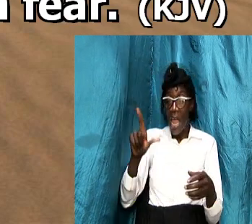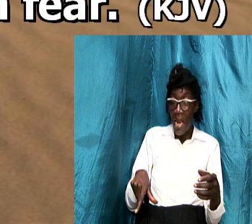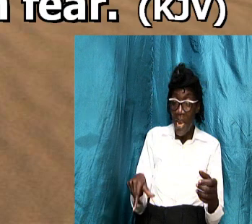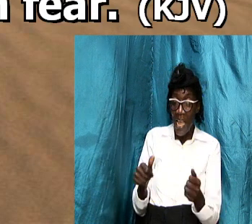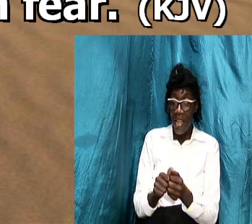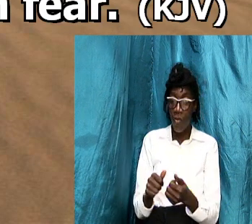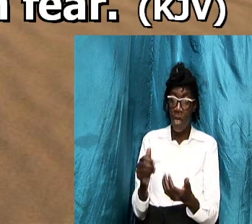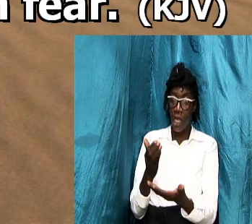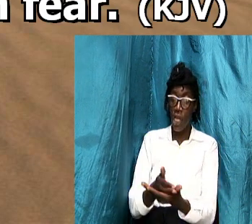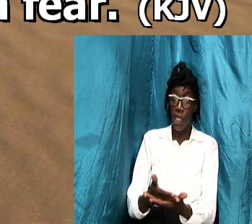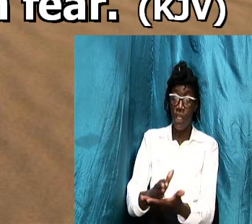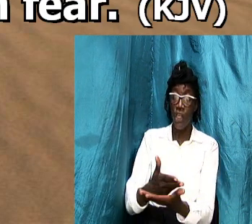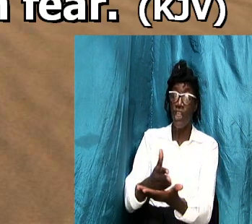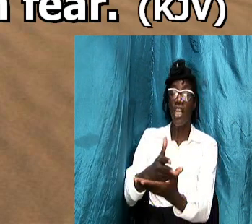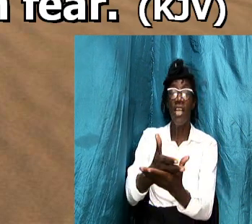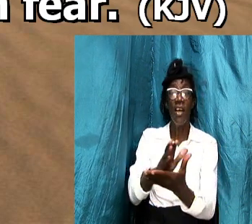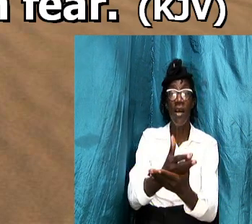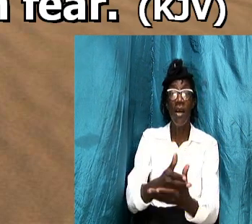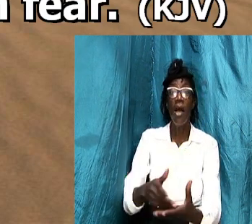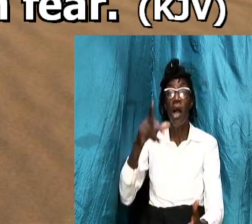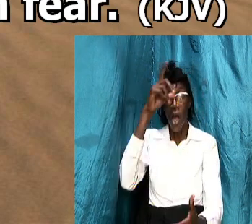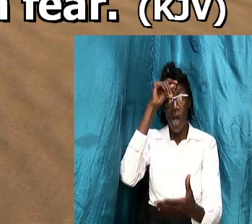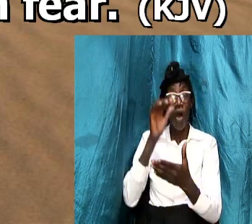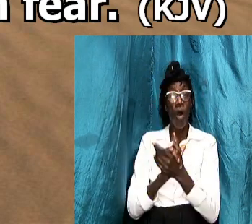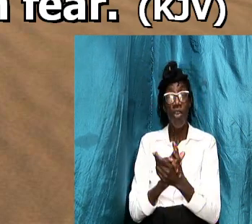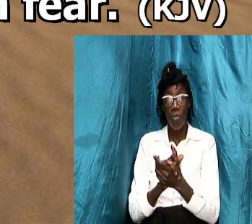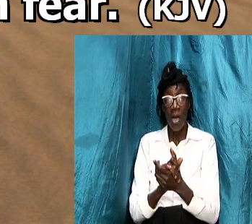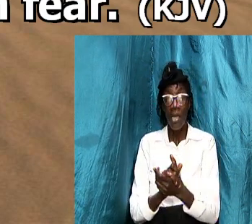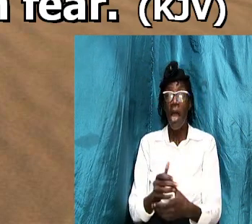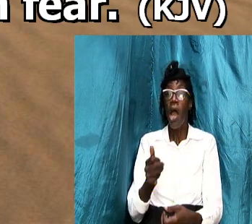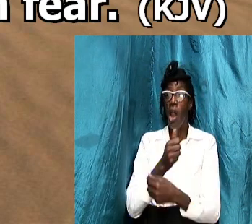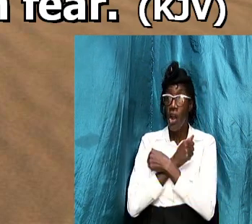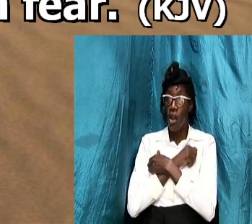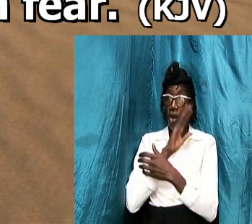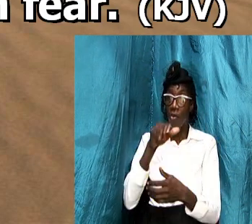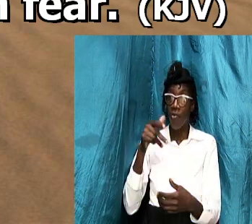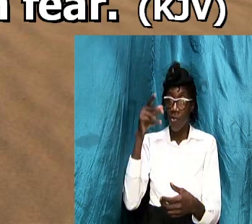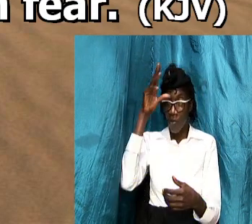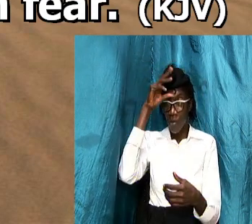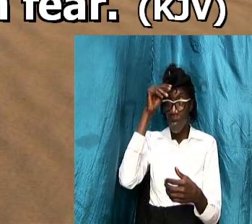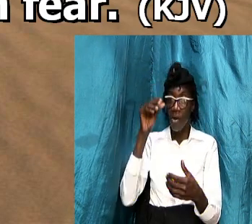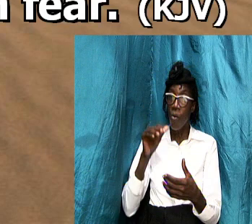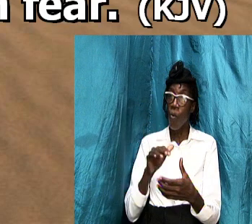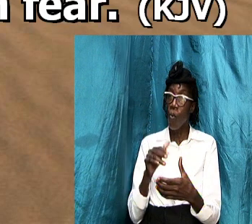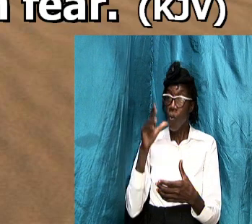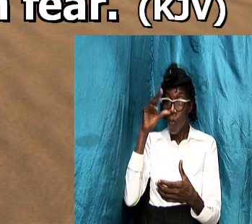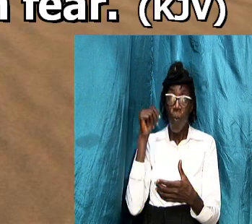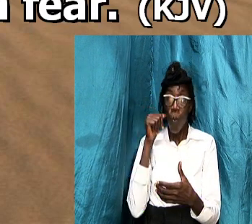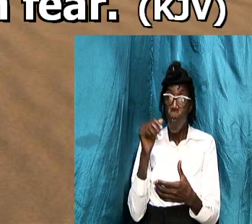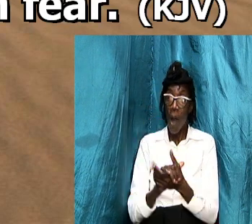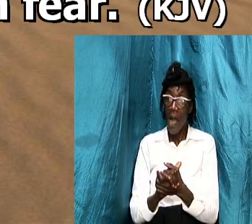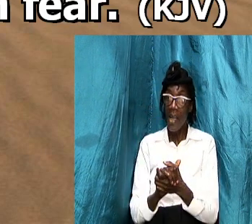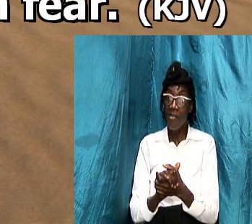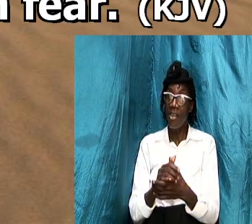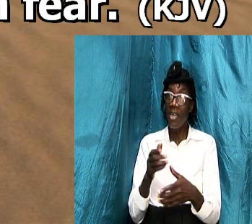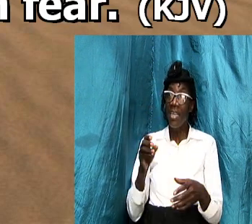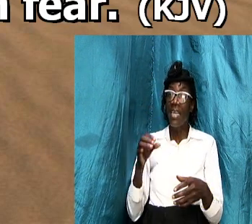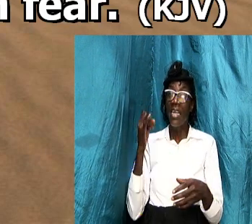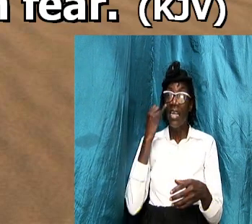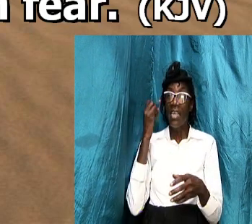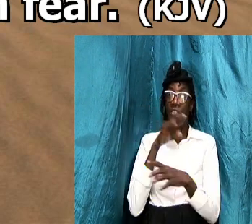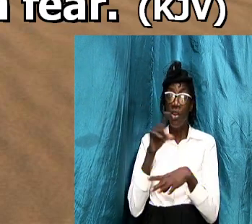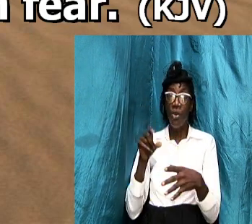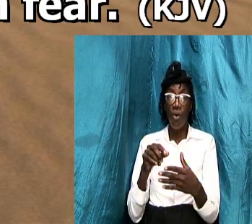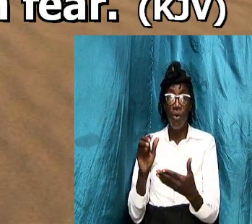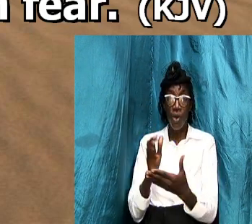love your wife if you don't cook none at all husbands love your wife the way i have other sessions to deal with those